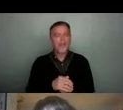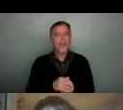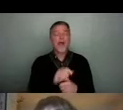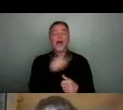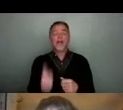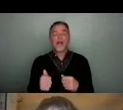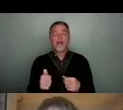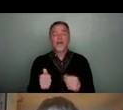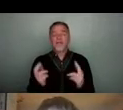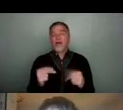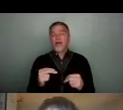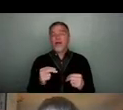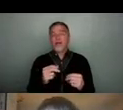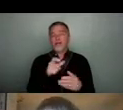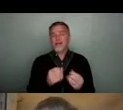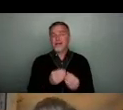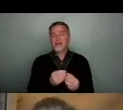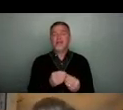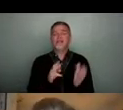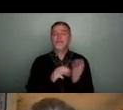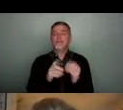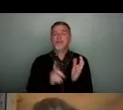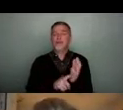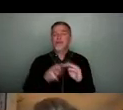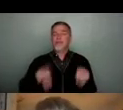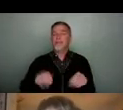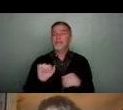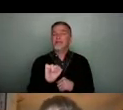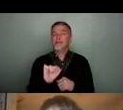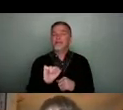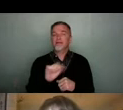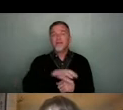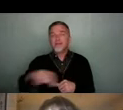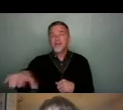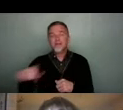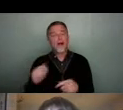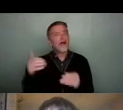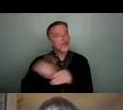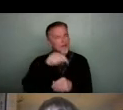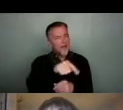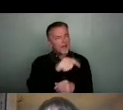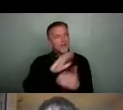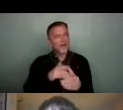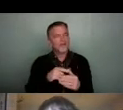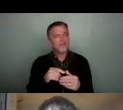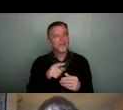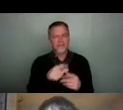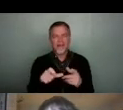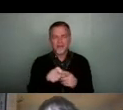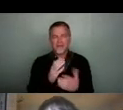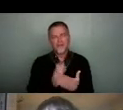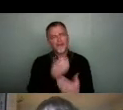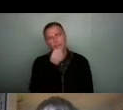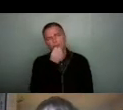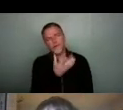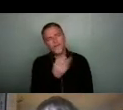the final case study is one on Bristol Museums. I included because, you know, they did some really beautiful